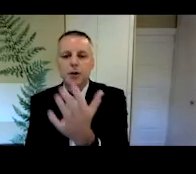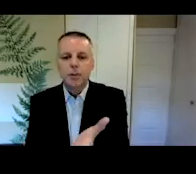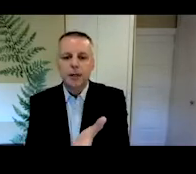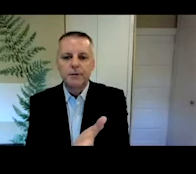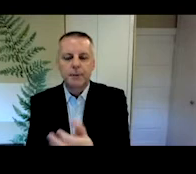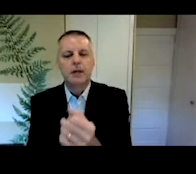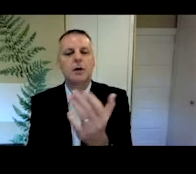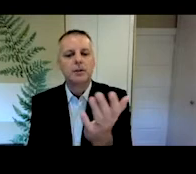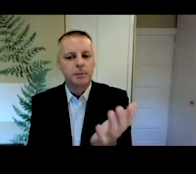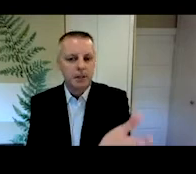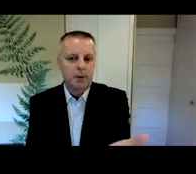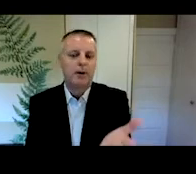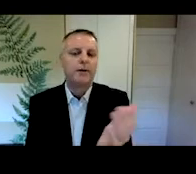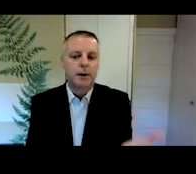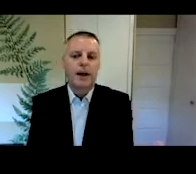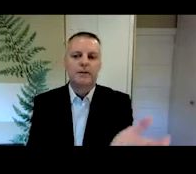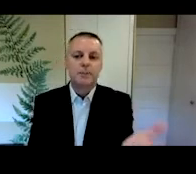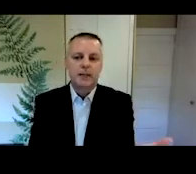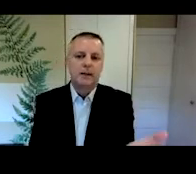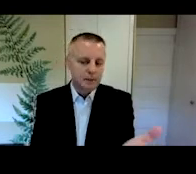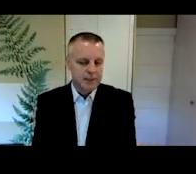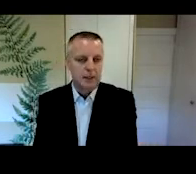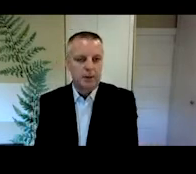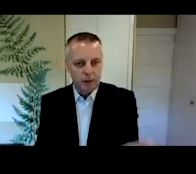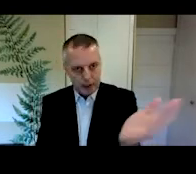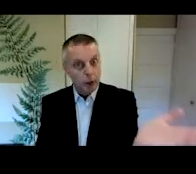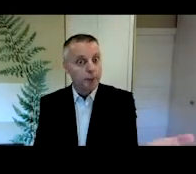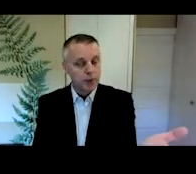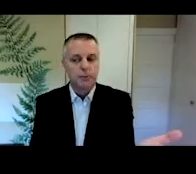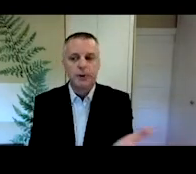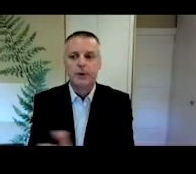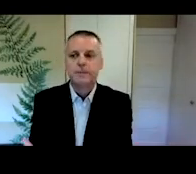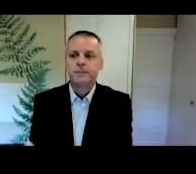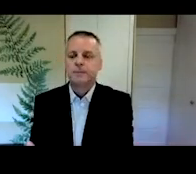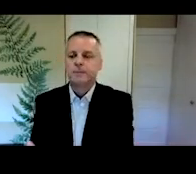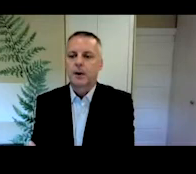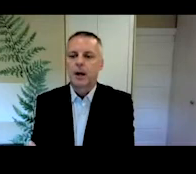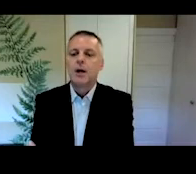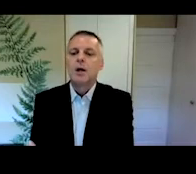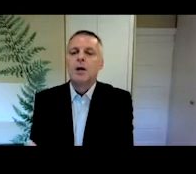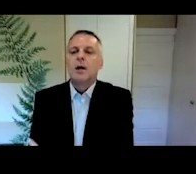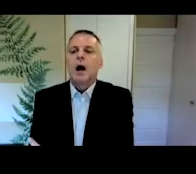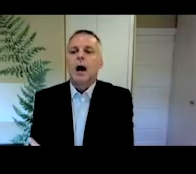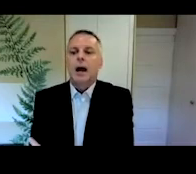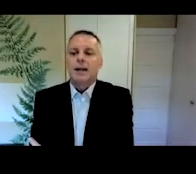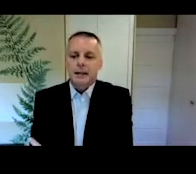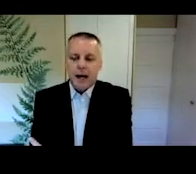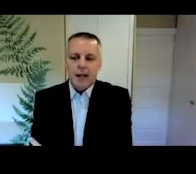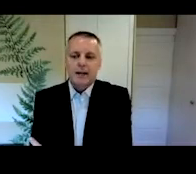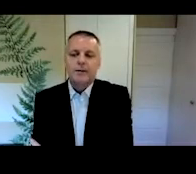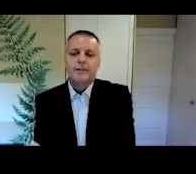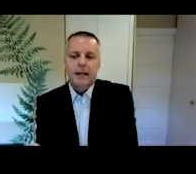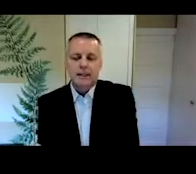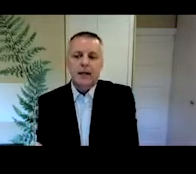be interpretive, but it can also be a part of interactive speaking, listening ability, interpersonal mode. Okay. A